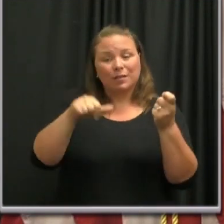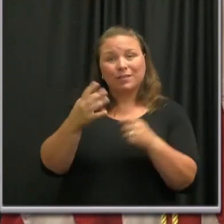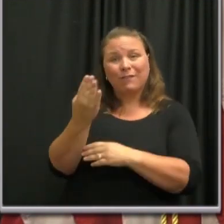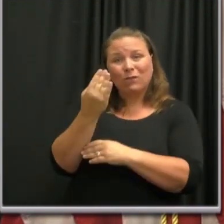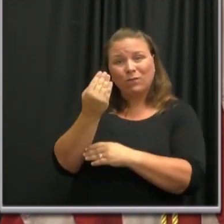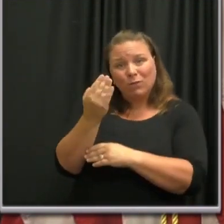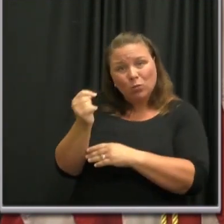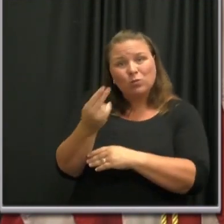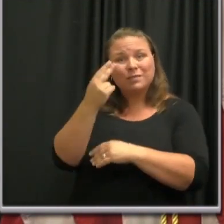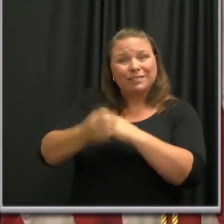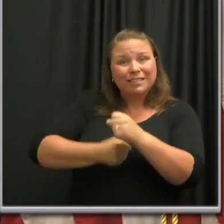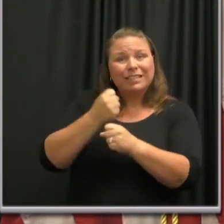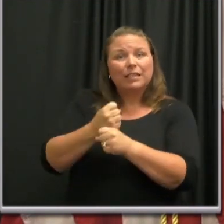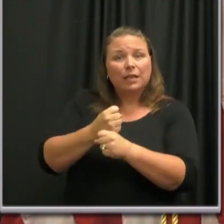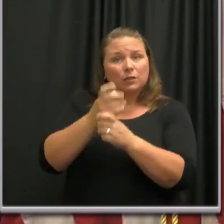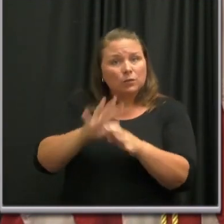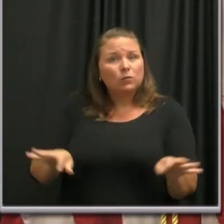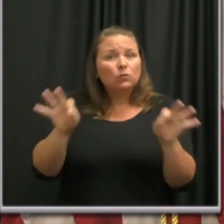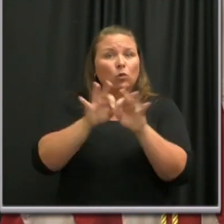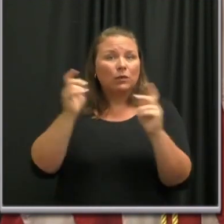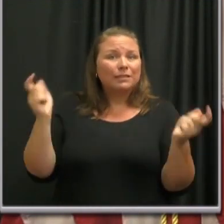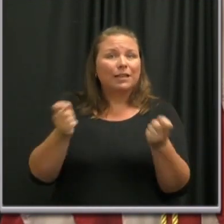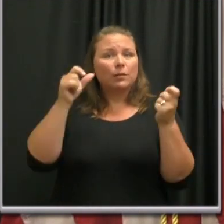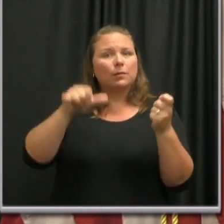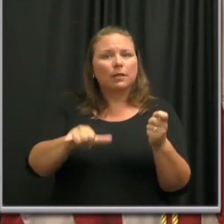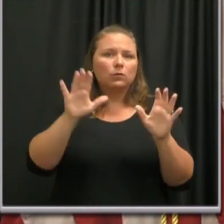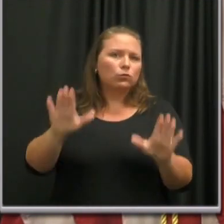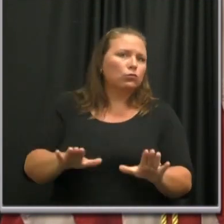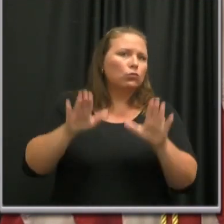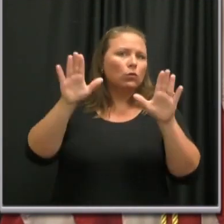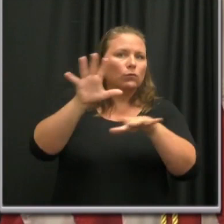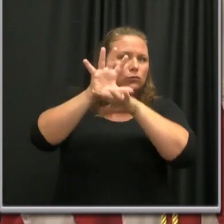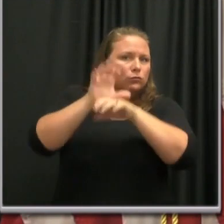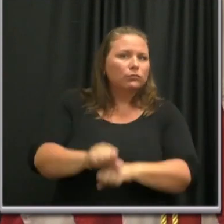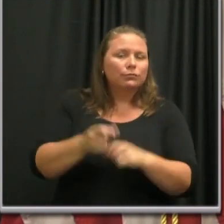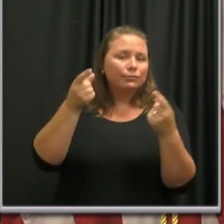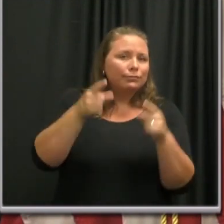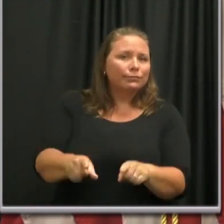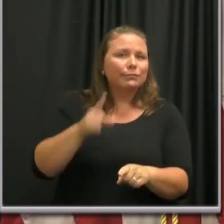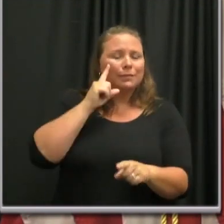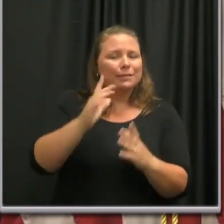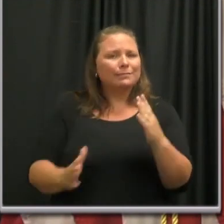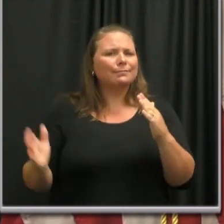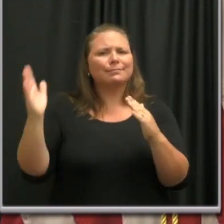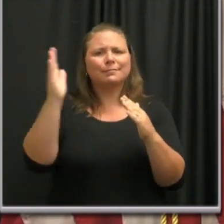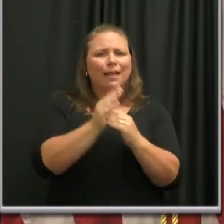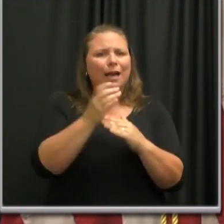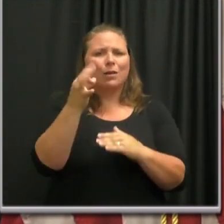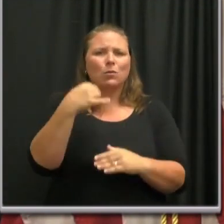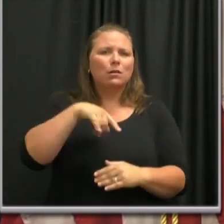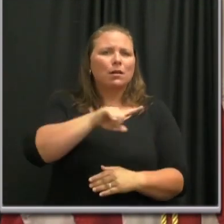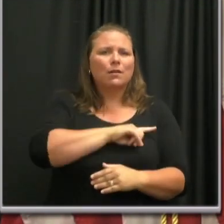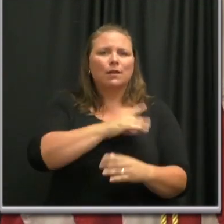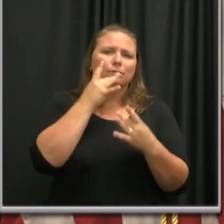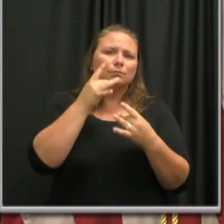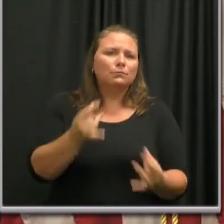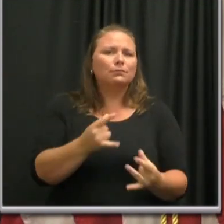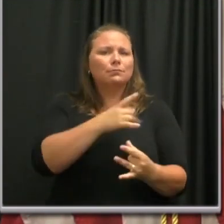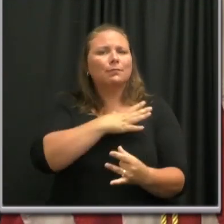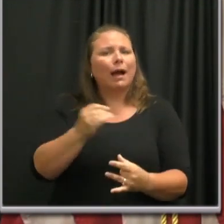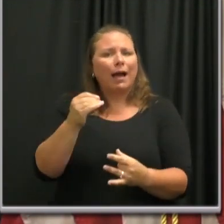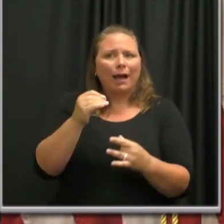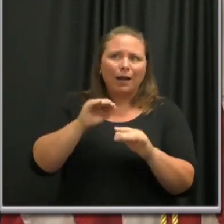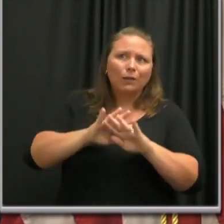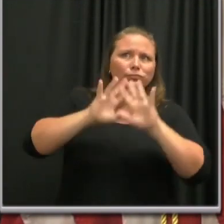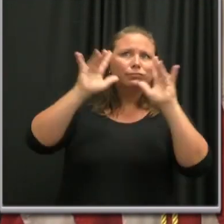celebrating this important African-American culinary tradition, which has become one of Nashville's top local delicacies and savored the